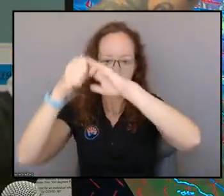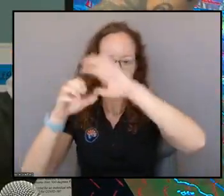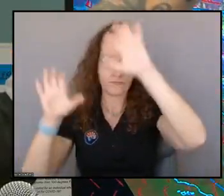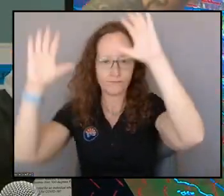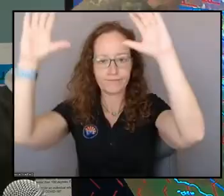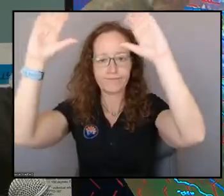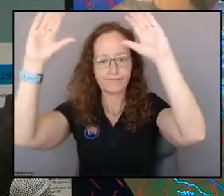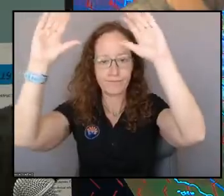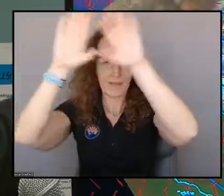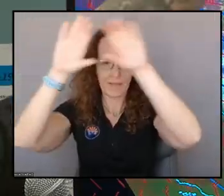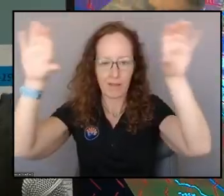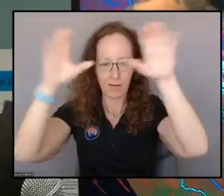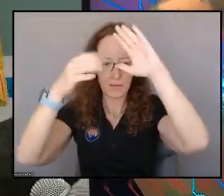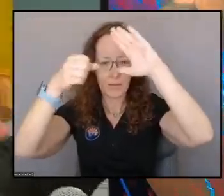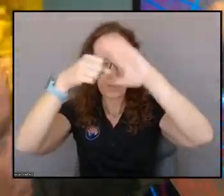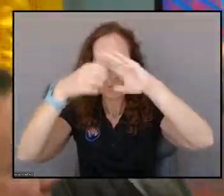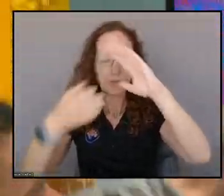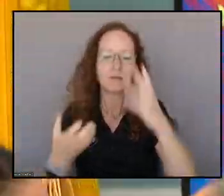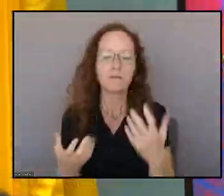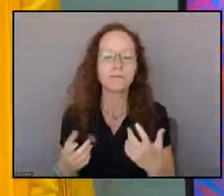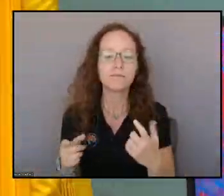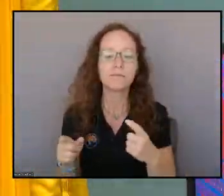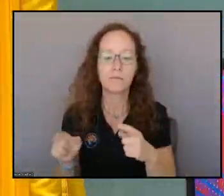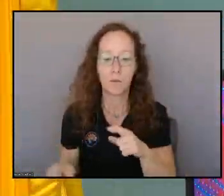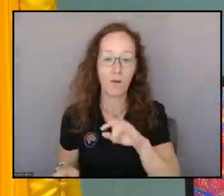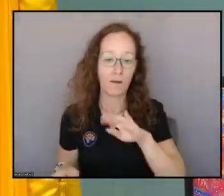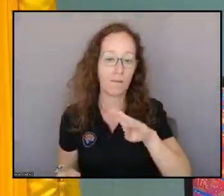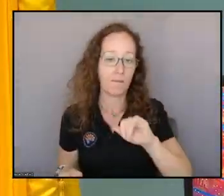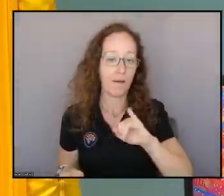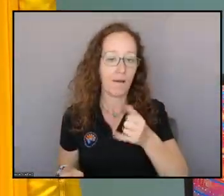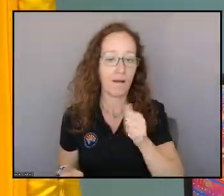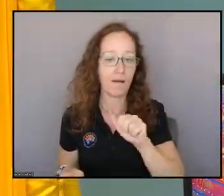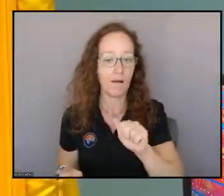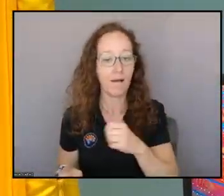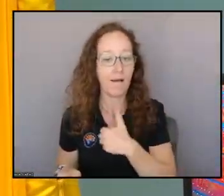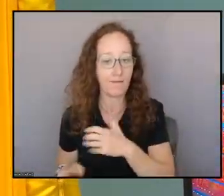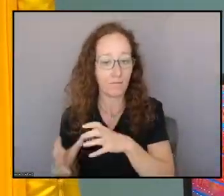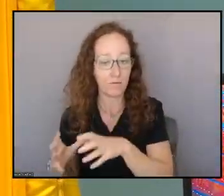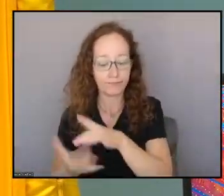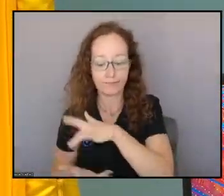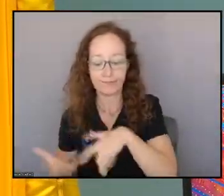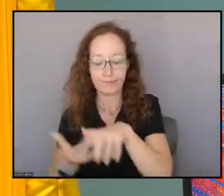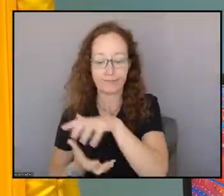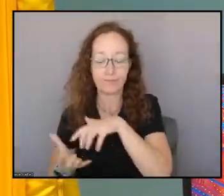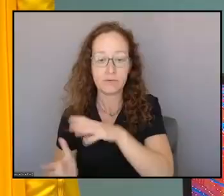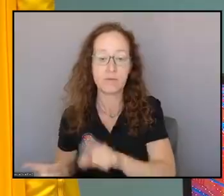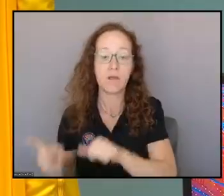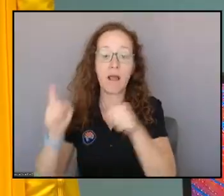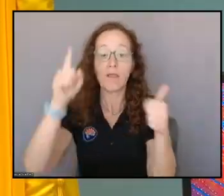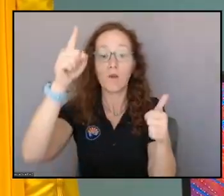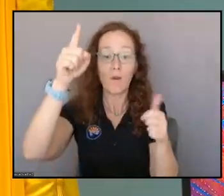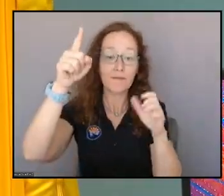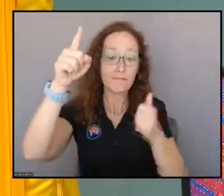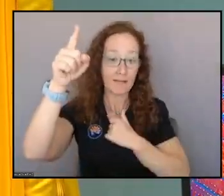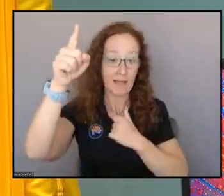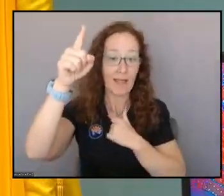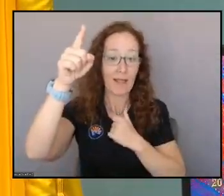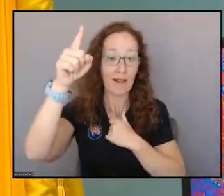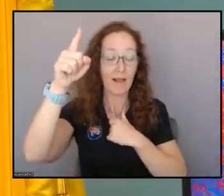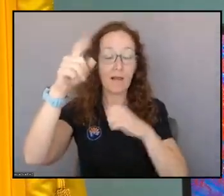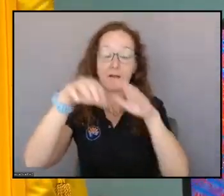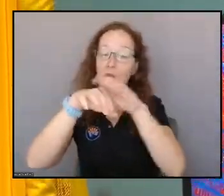can just barely see it. We have another spinning low-pressure up in Canada that is slowly working its way down.